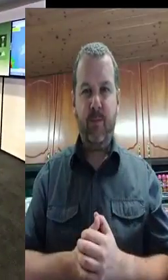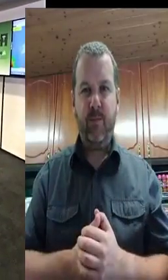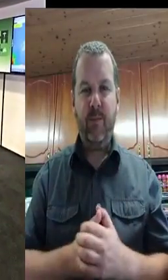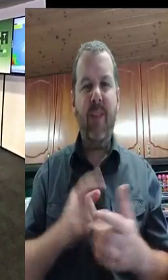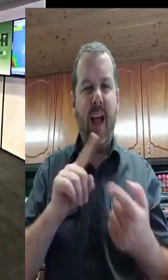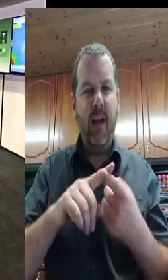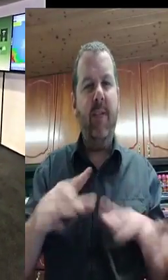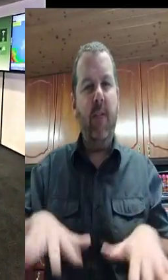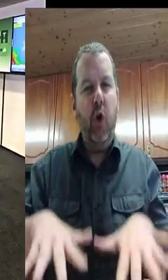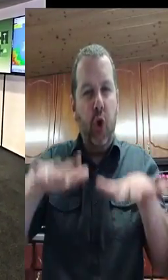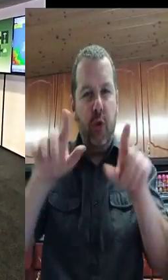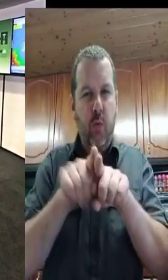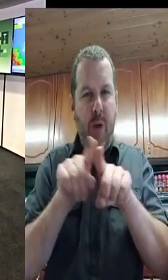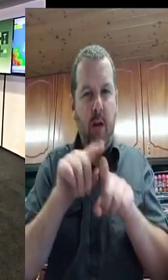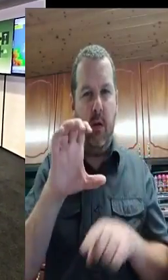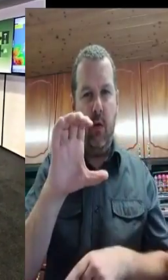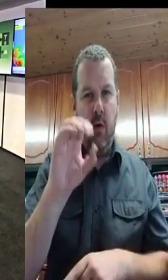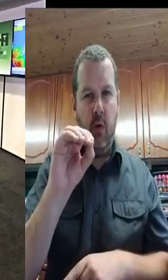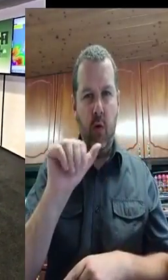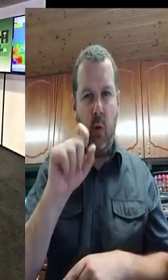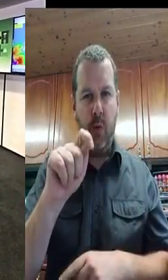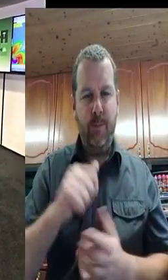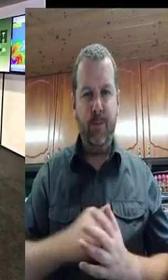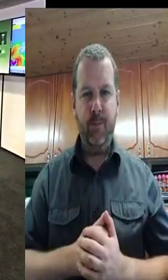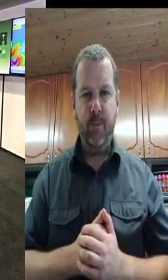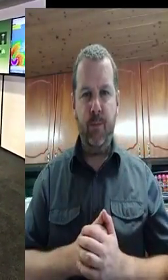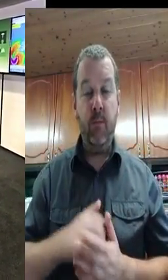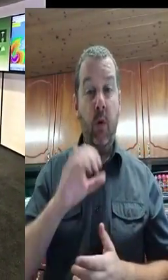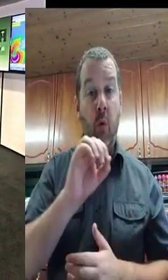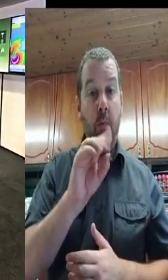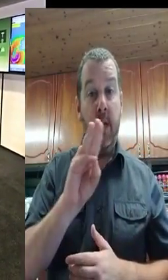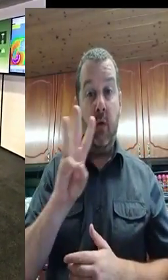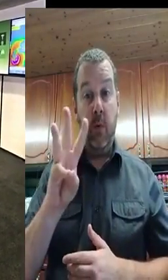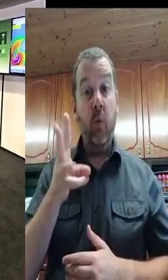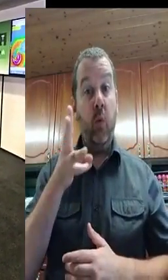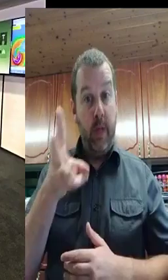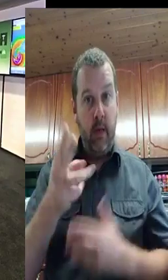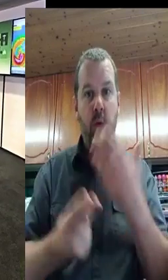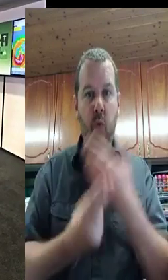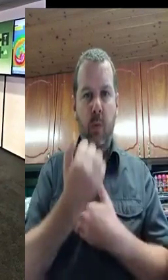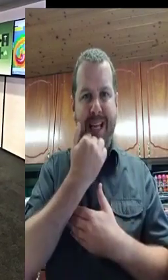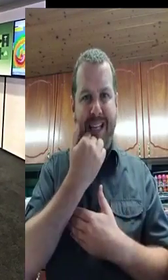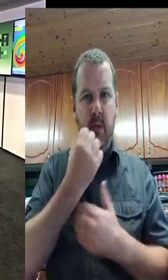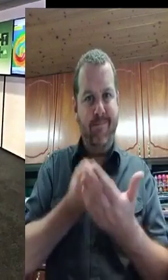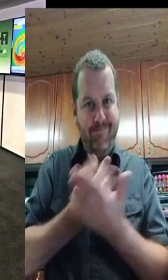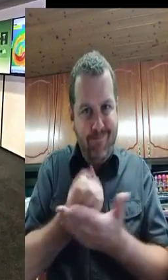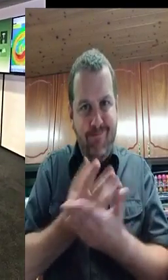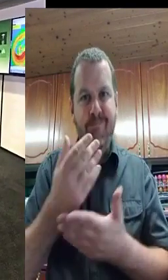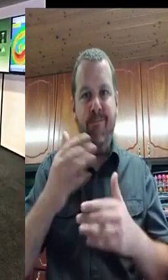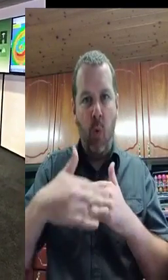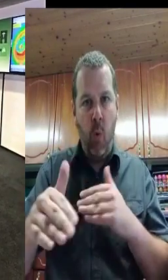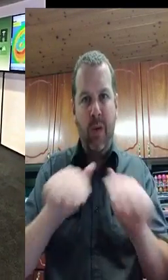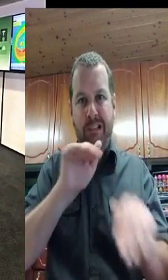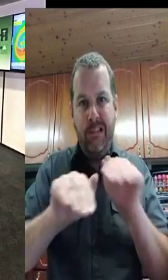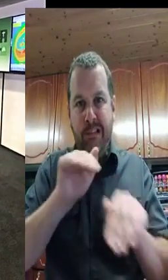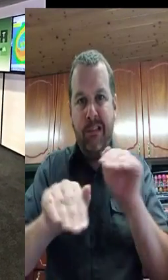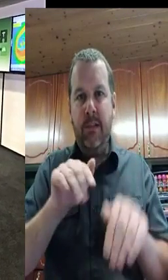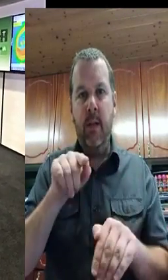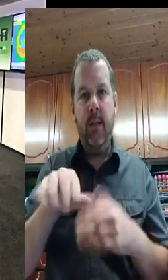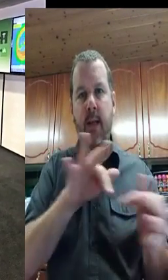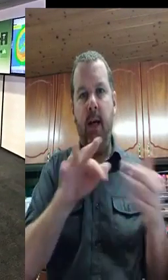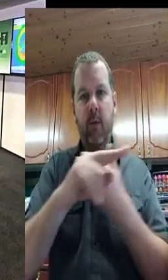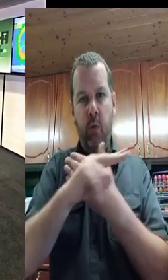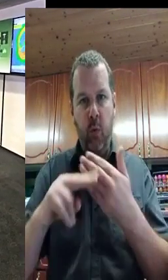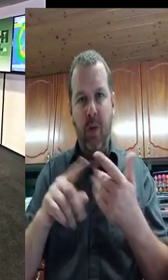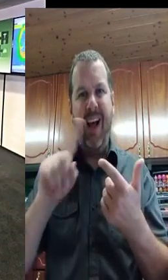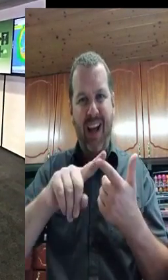This is a safety issue, a public safety issue. And we're asking people working in essential services obviously to adjust their, to plan their